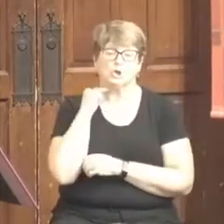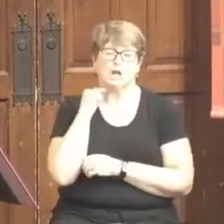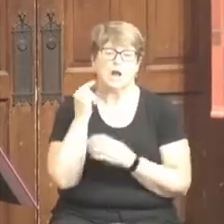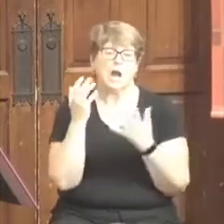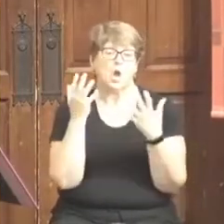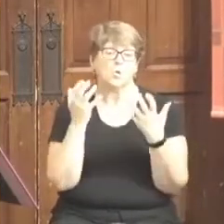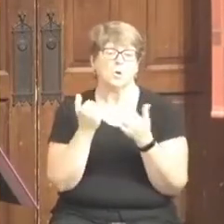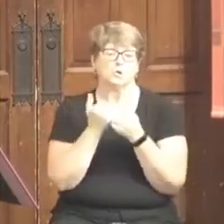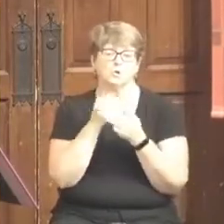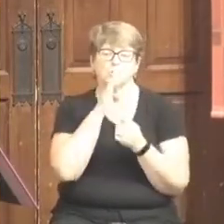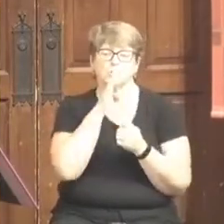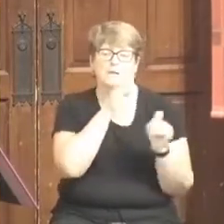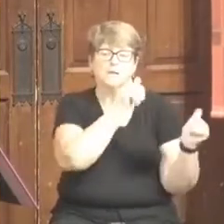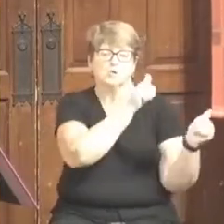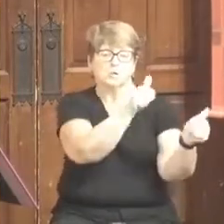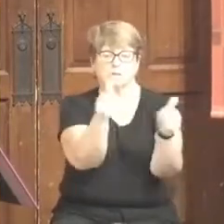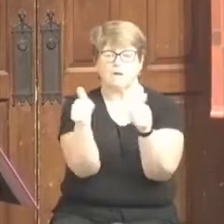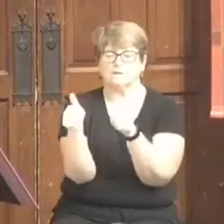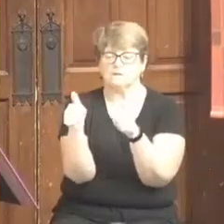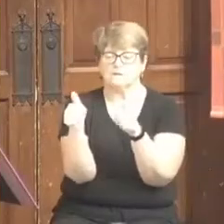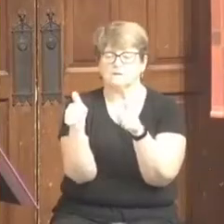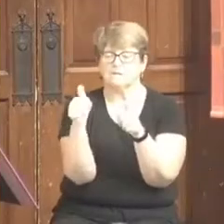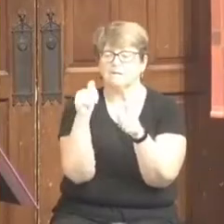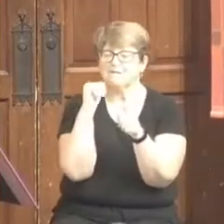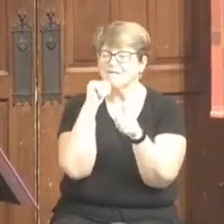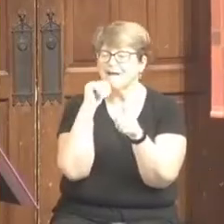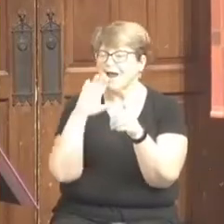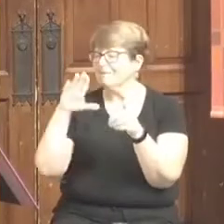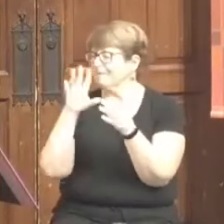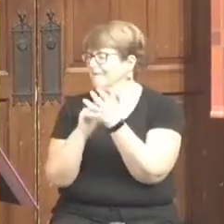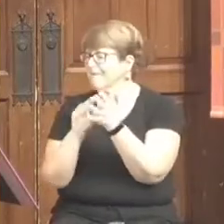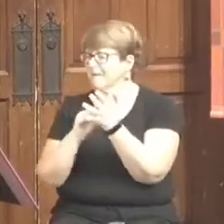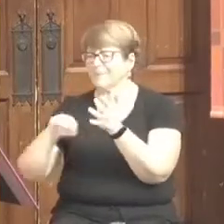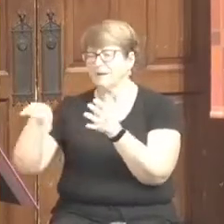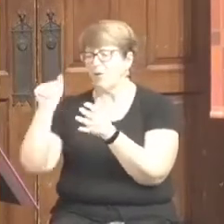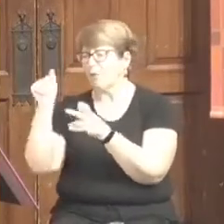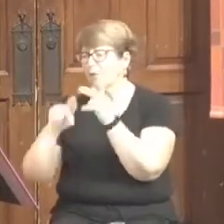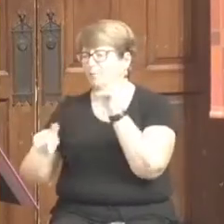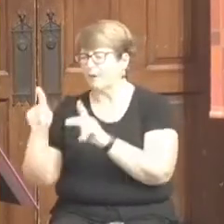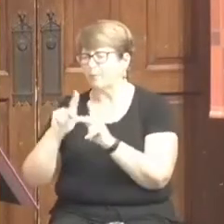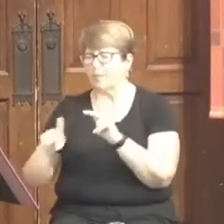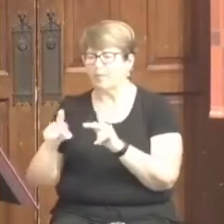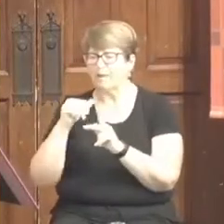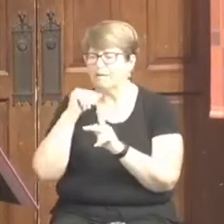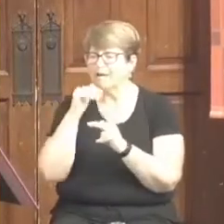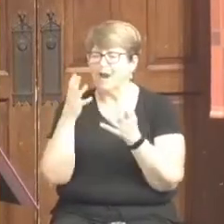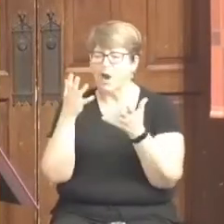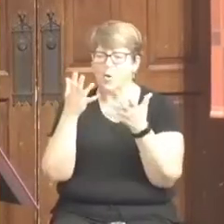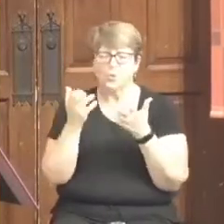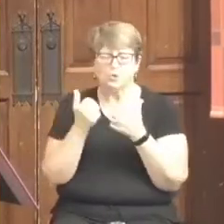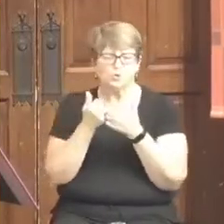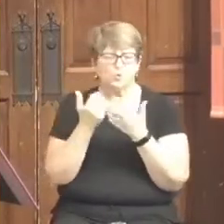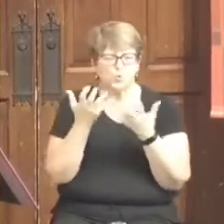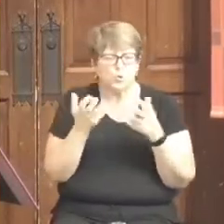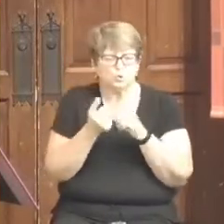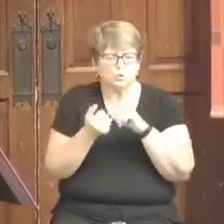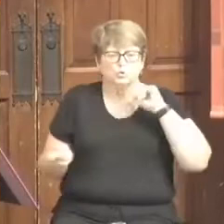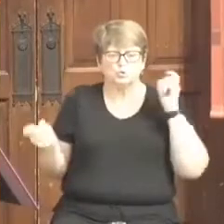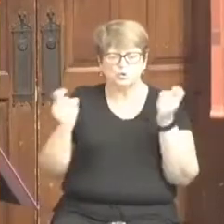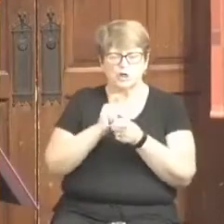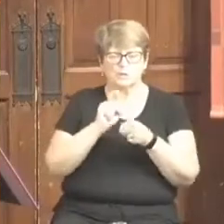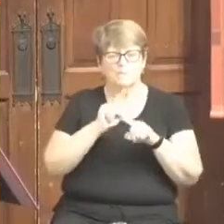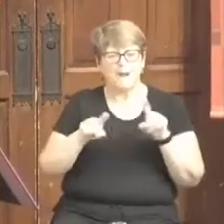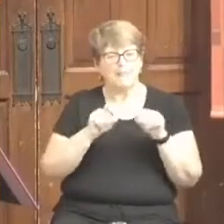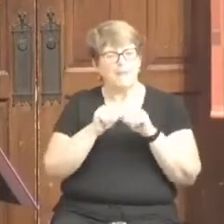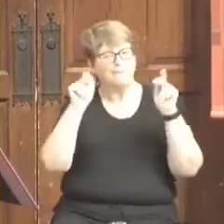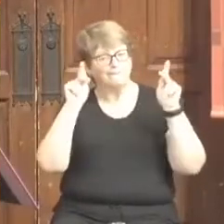be yourself. Not what somebody else is trying to make you. Not what you're trying to make yourself into. But the